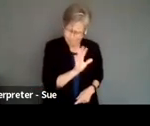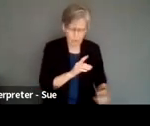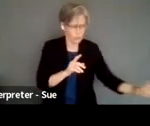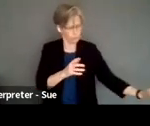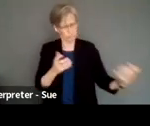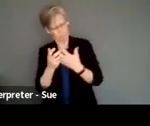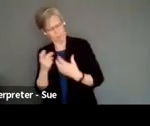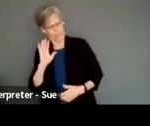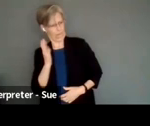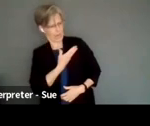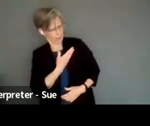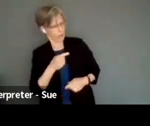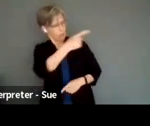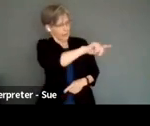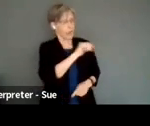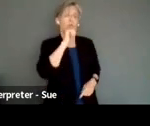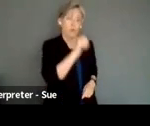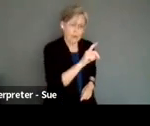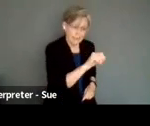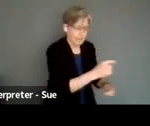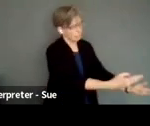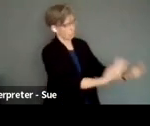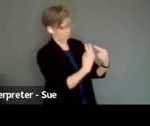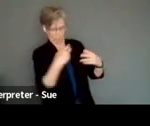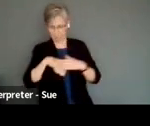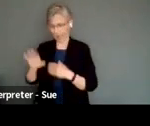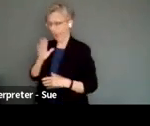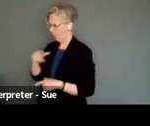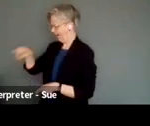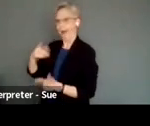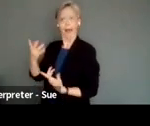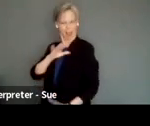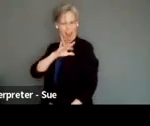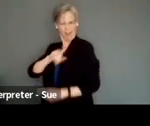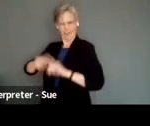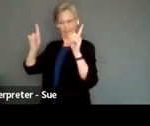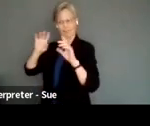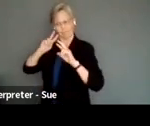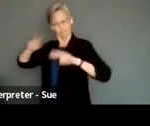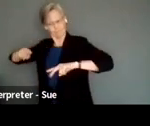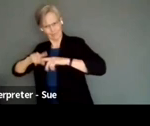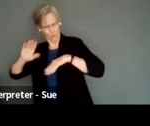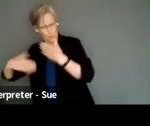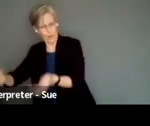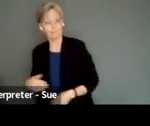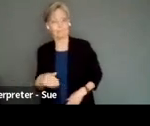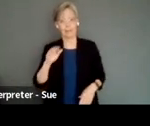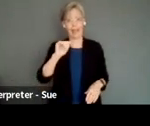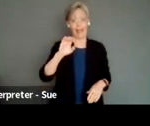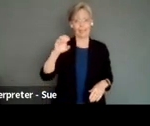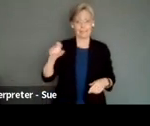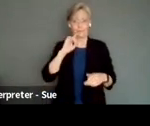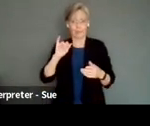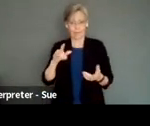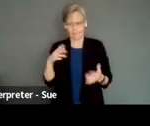give all of you, the non disabled access to us, and our unique worldviews. Access has been inverted that in the last 10 years, though, and